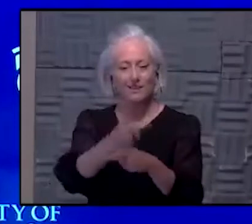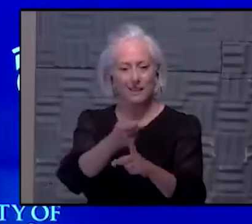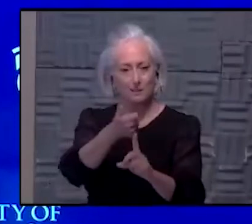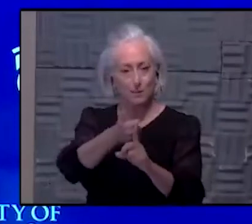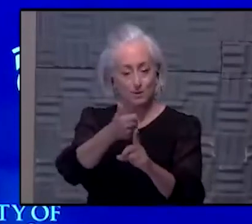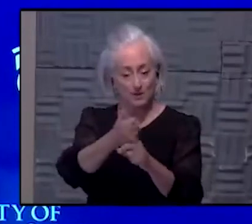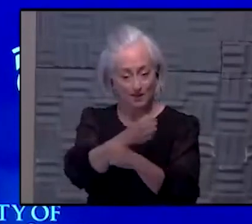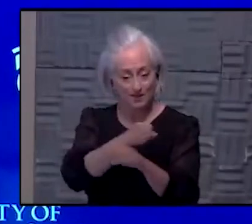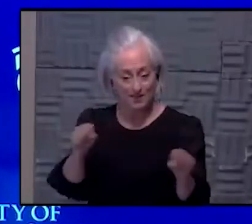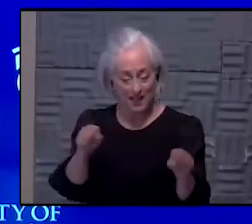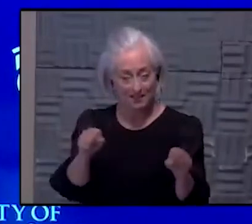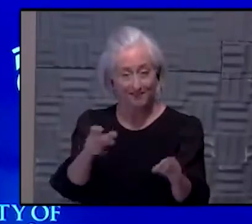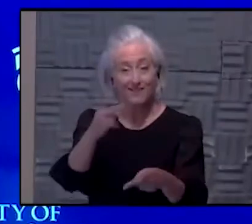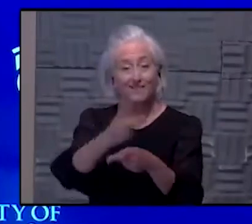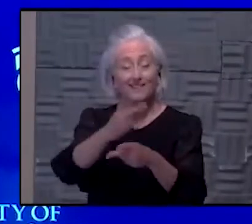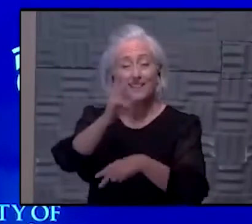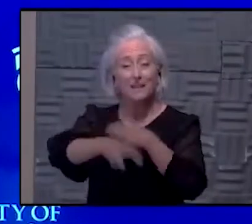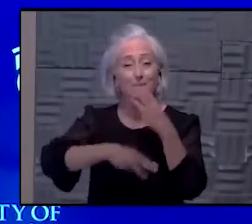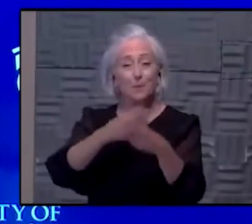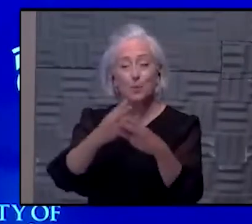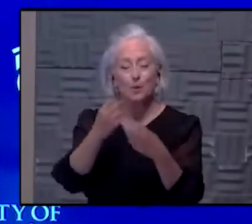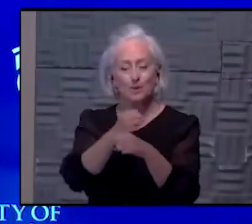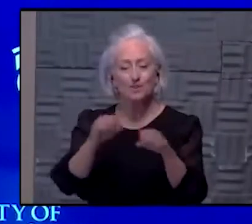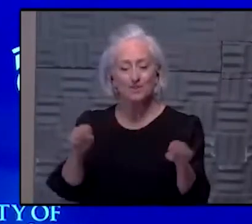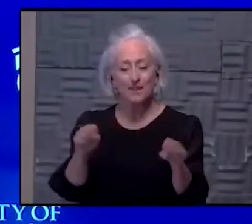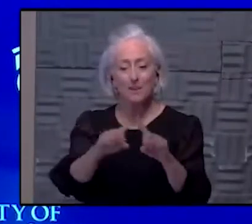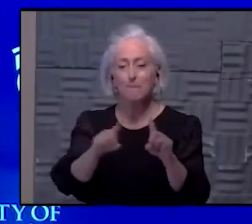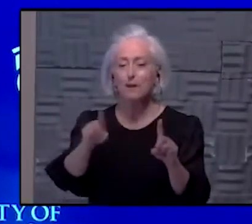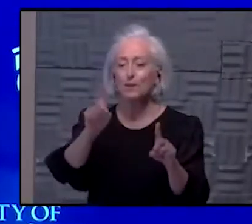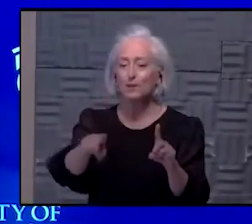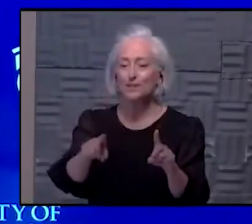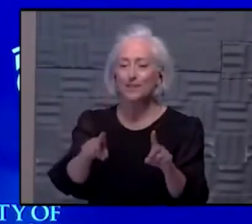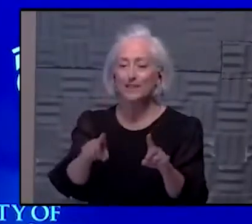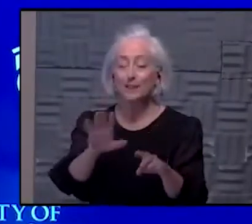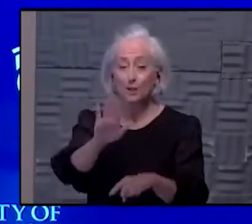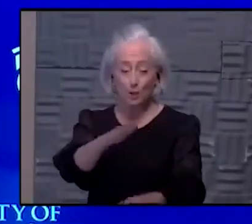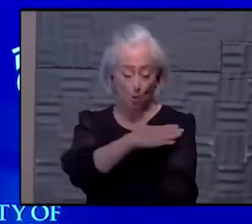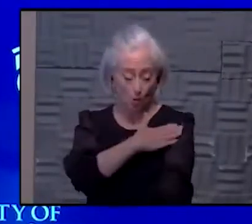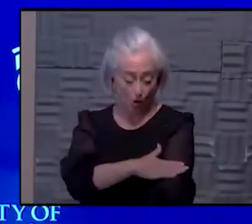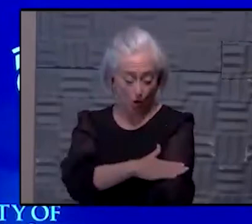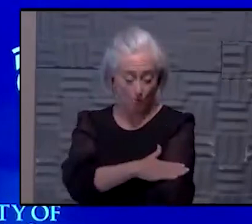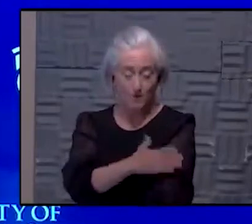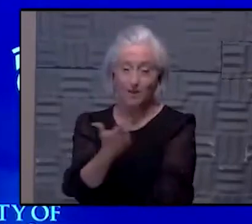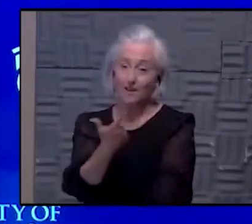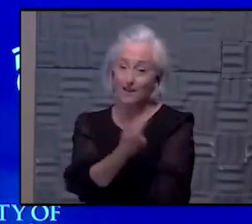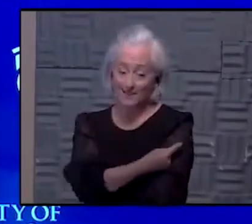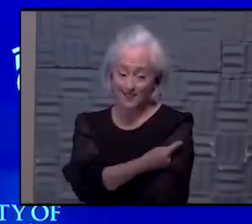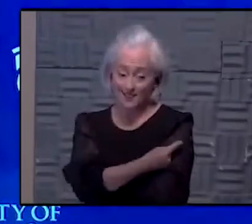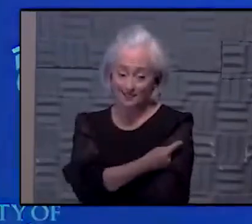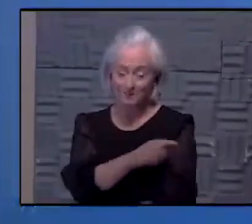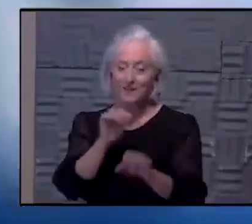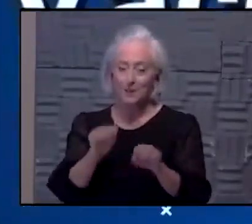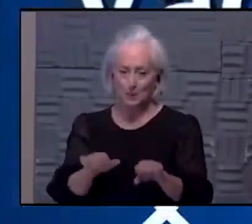We can keep our world safe. But it takes one thing. It takes your arm. It takes the needle. Together, we can do it. We'll see you tomorrow.